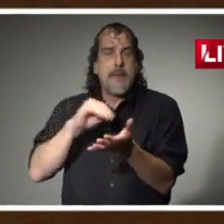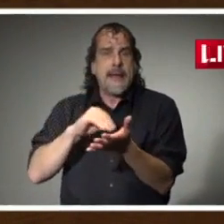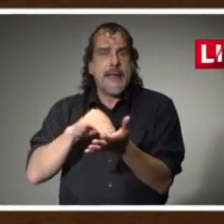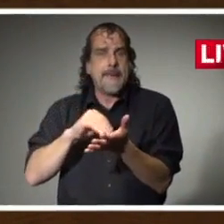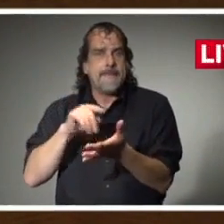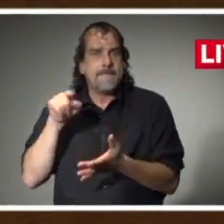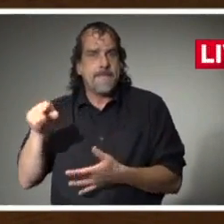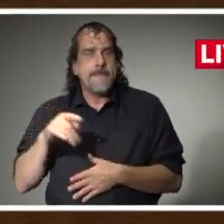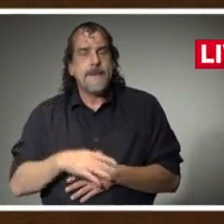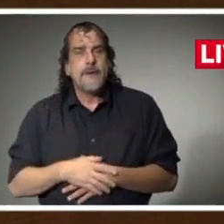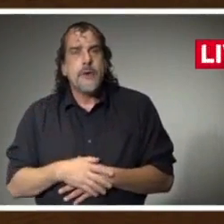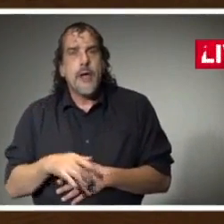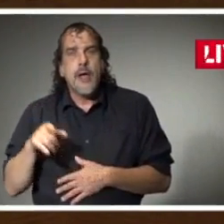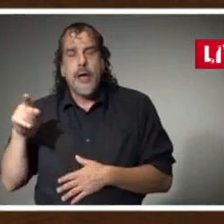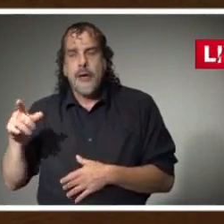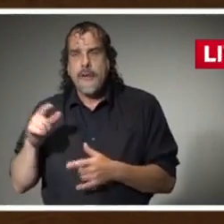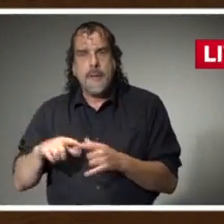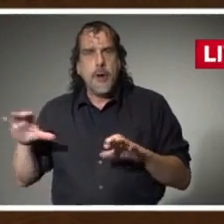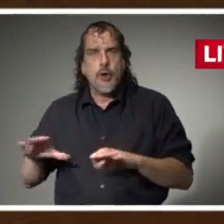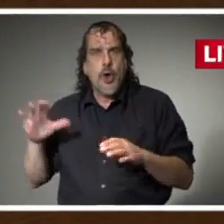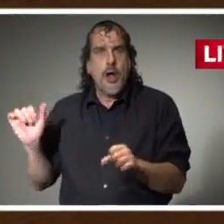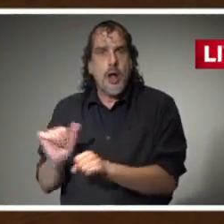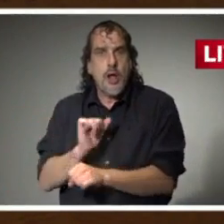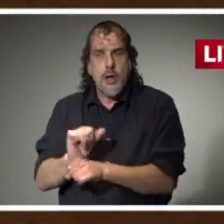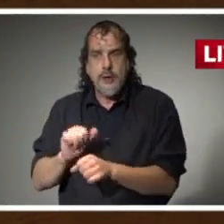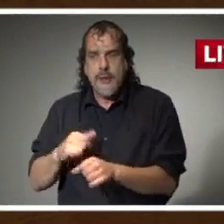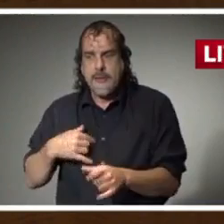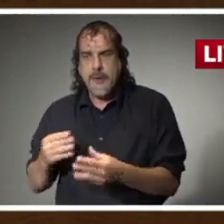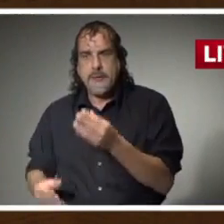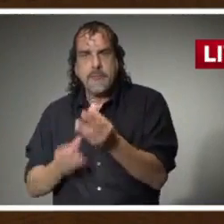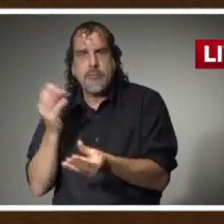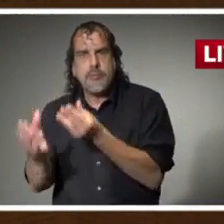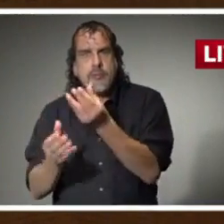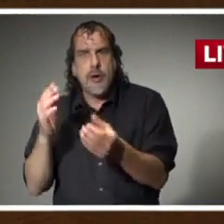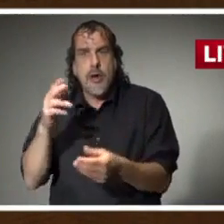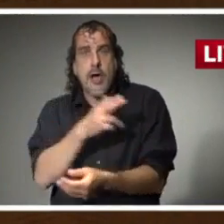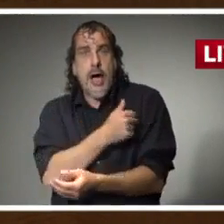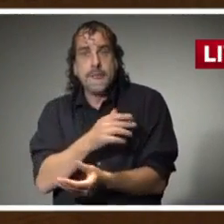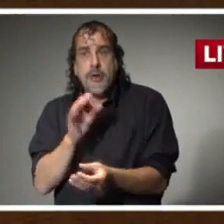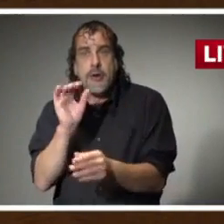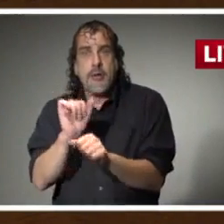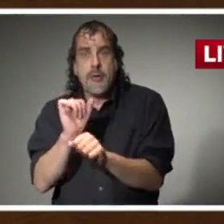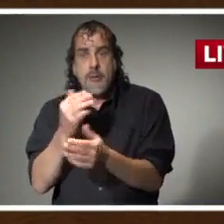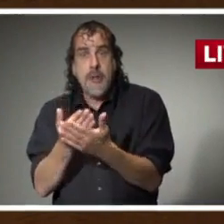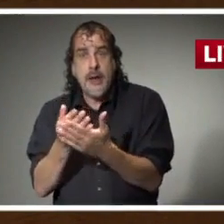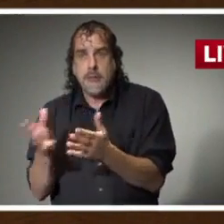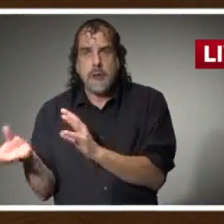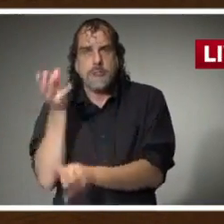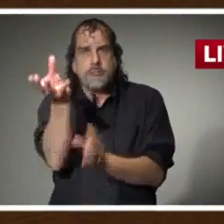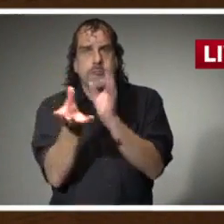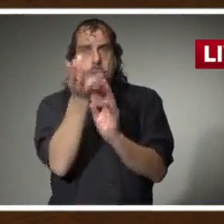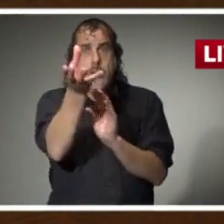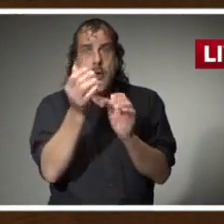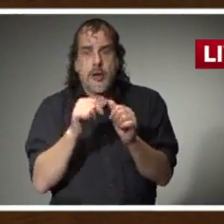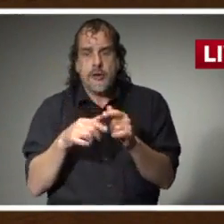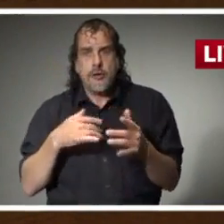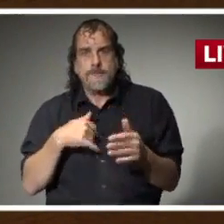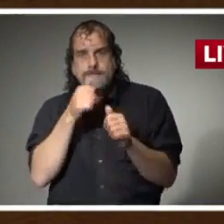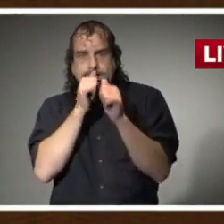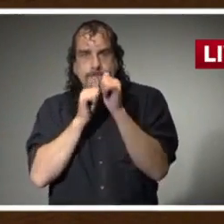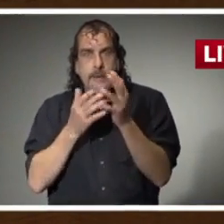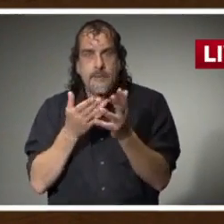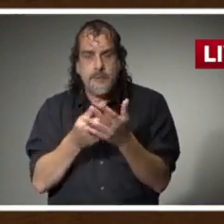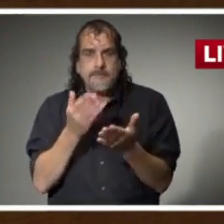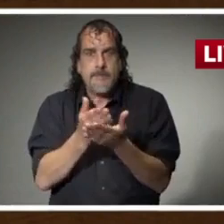and we are getting emergency supplemental payments to hospitals to help them get through this time. We are